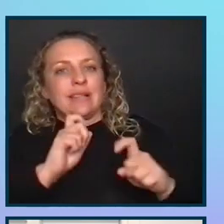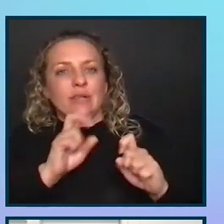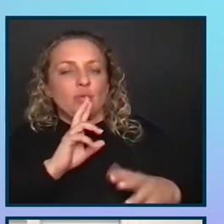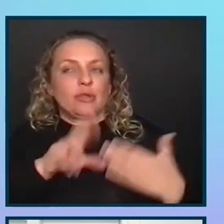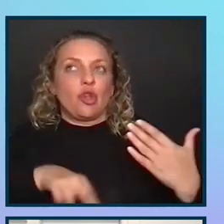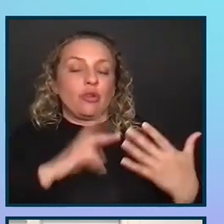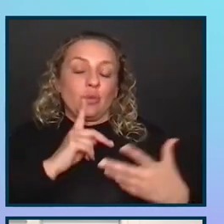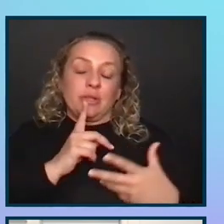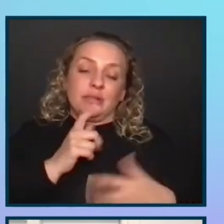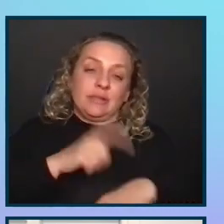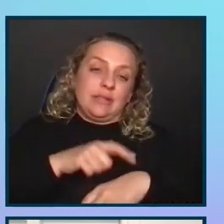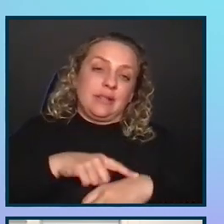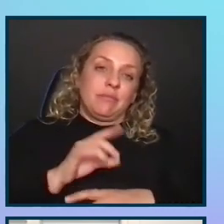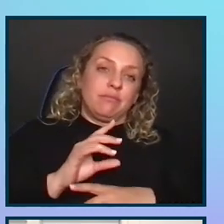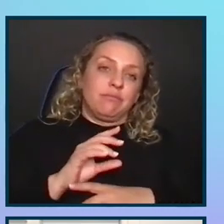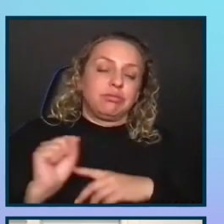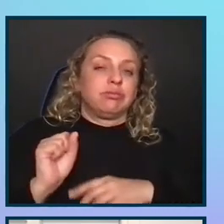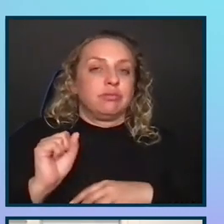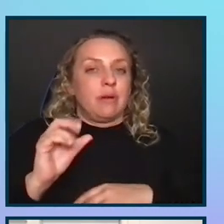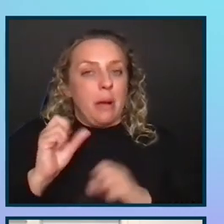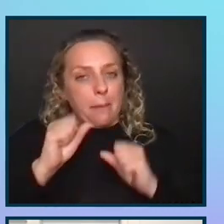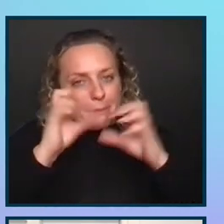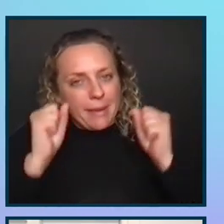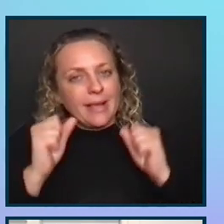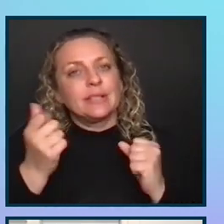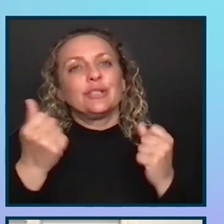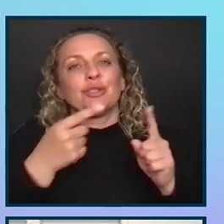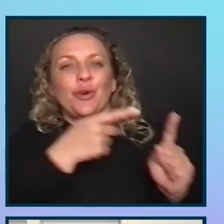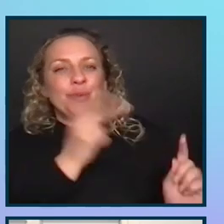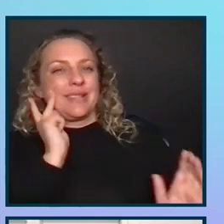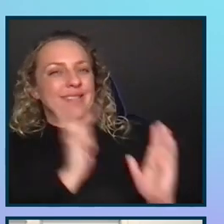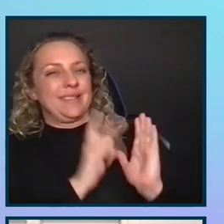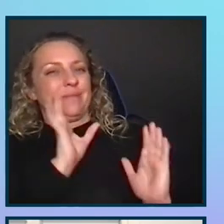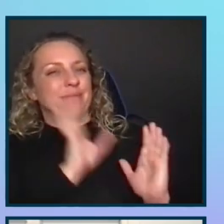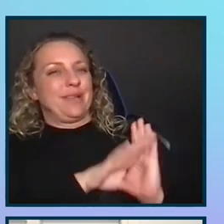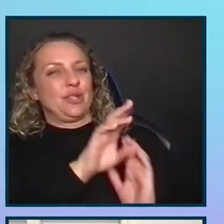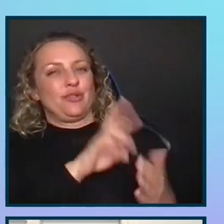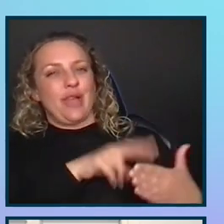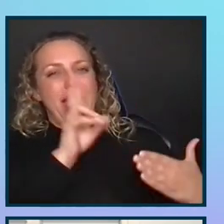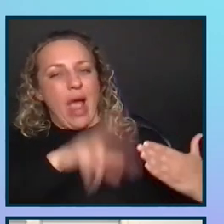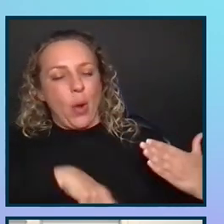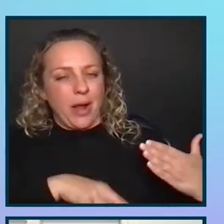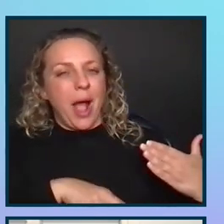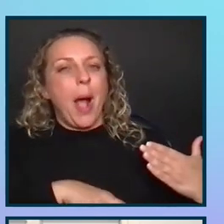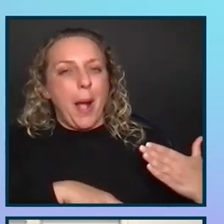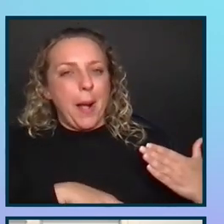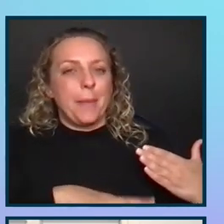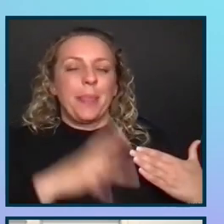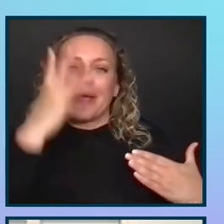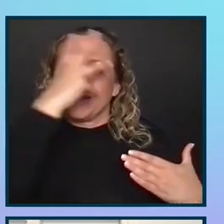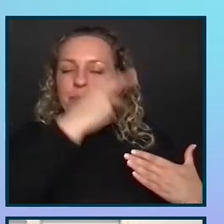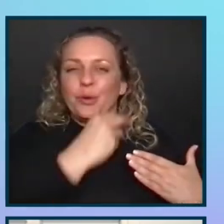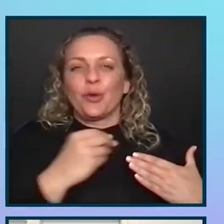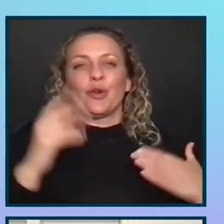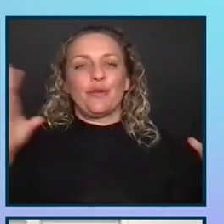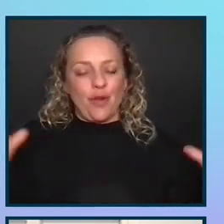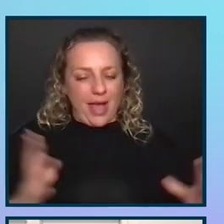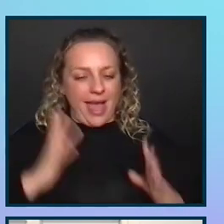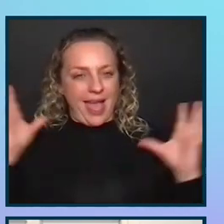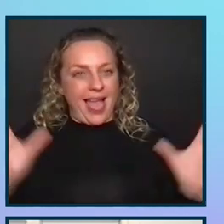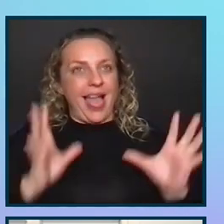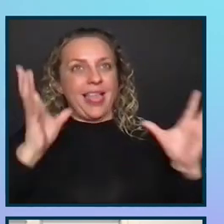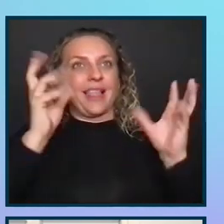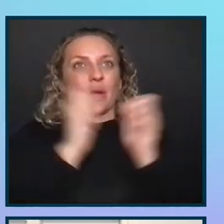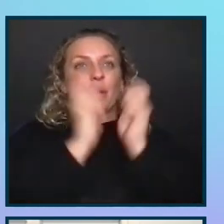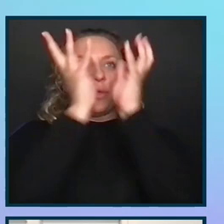Pretty amazing. So the outcome I have on the screen in this beautiful, elegant dining room with a